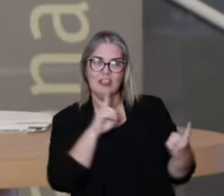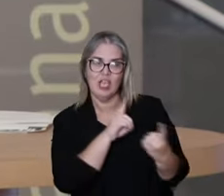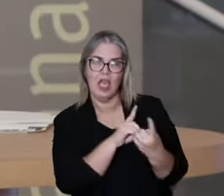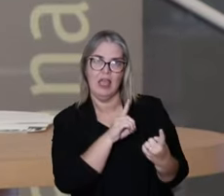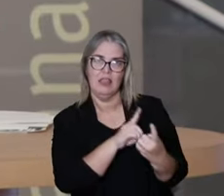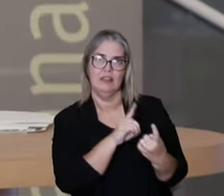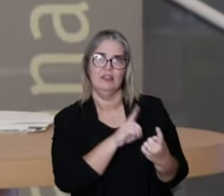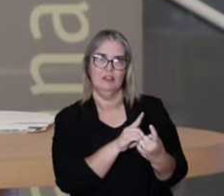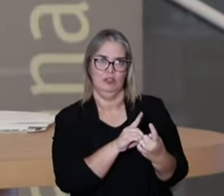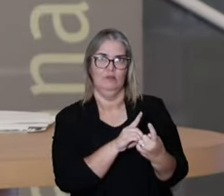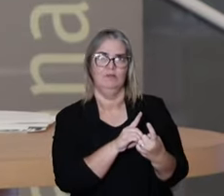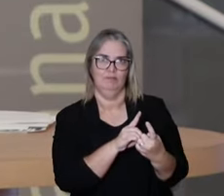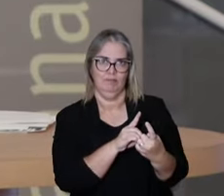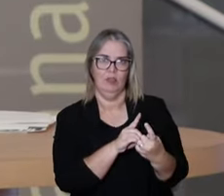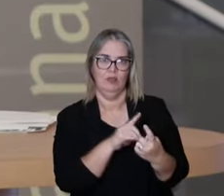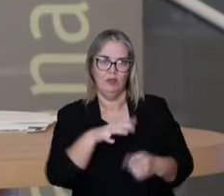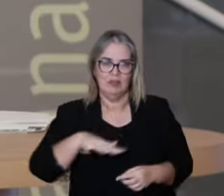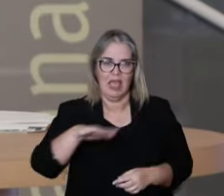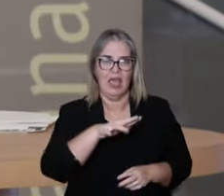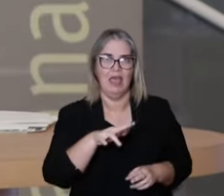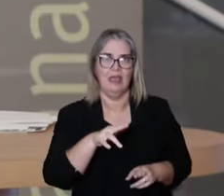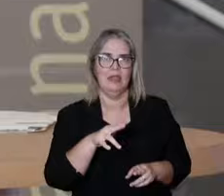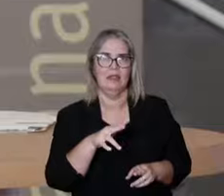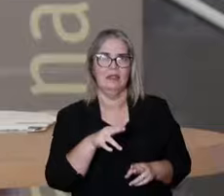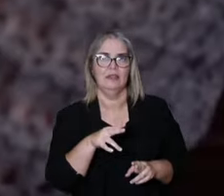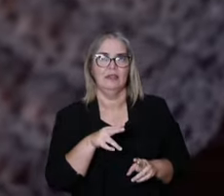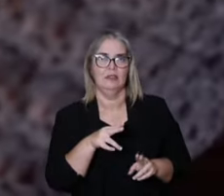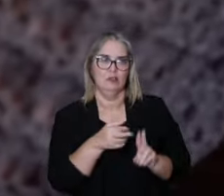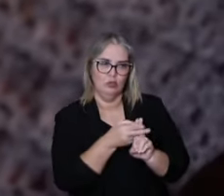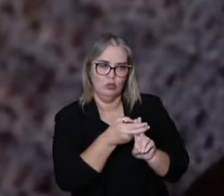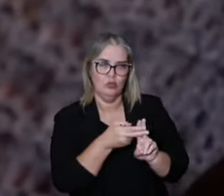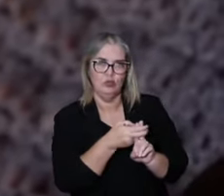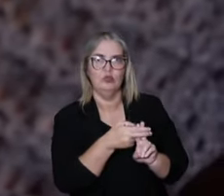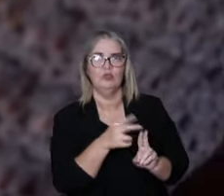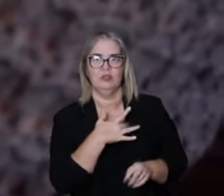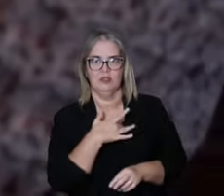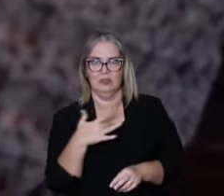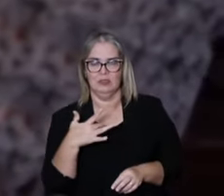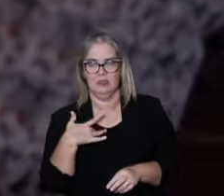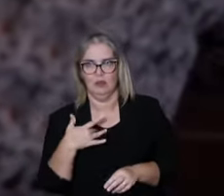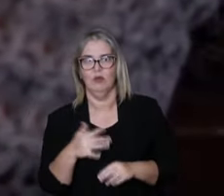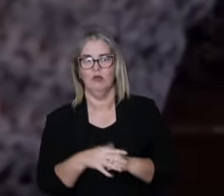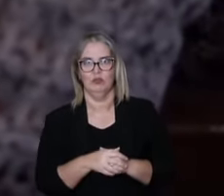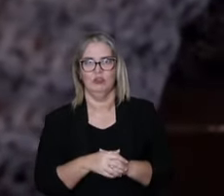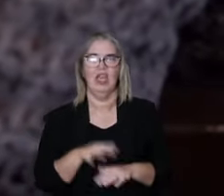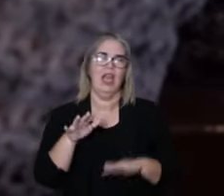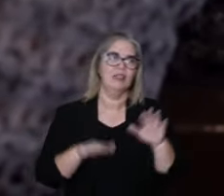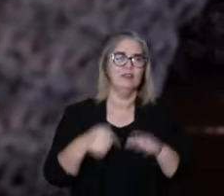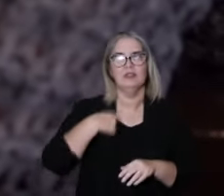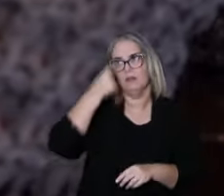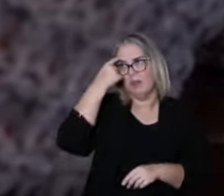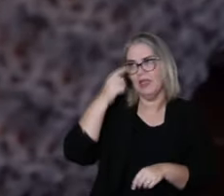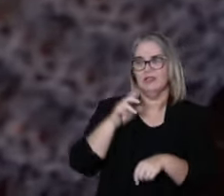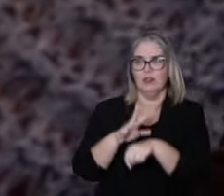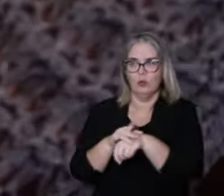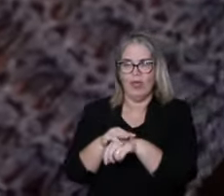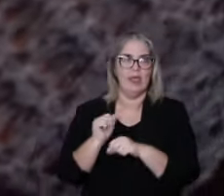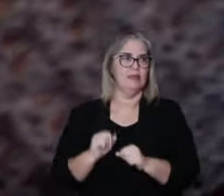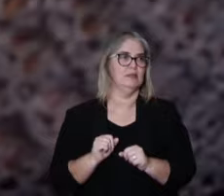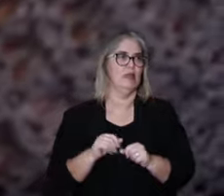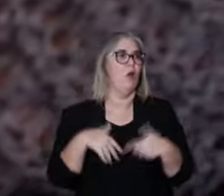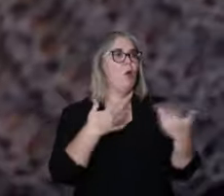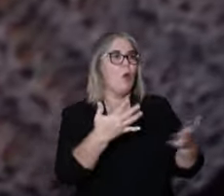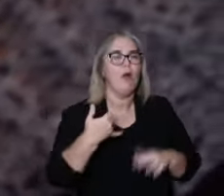the other points of service in a public health system that are marked by a pathology,